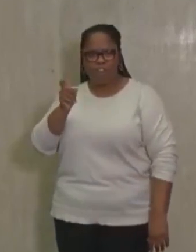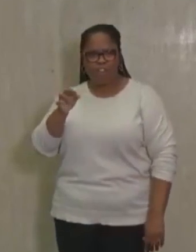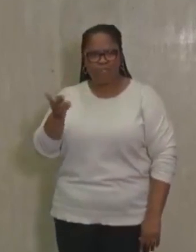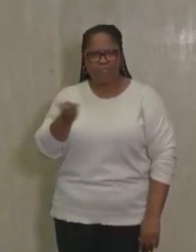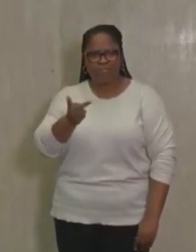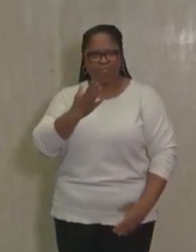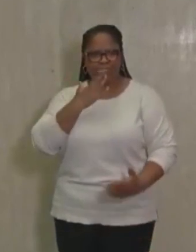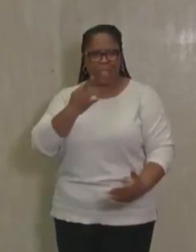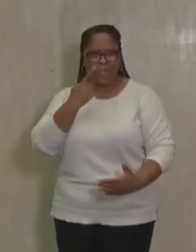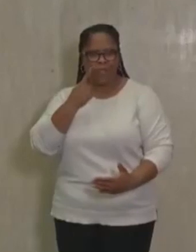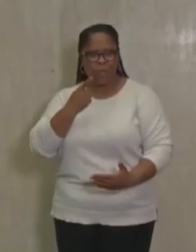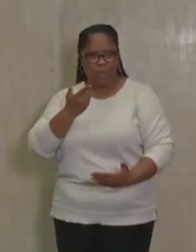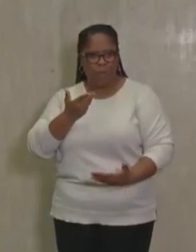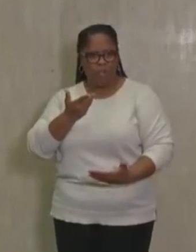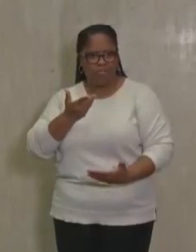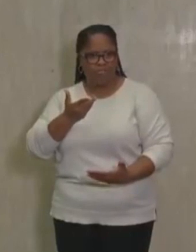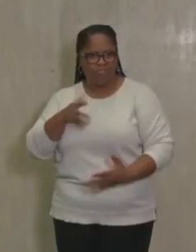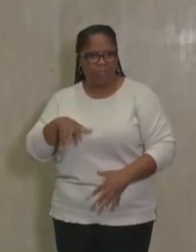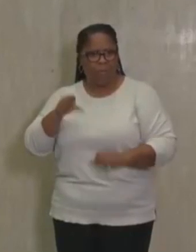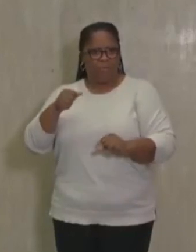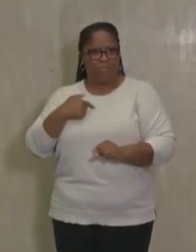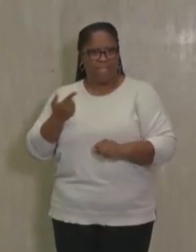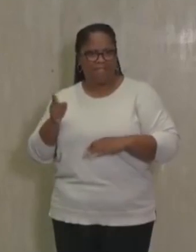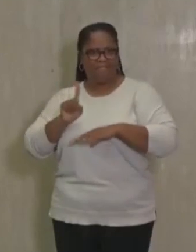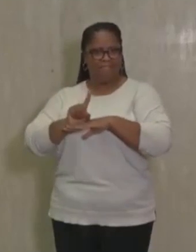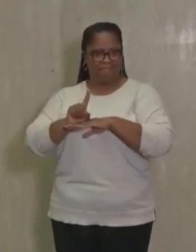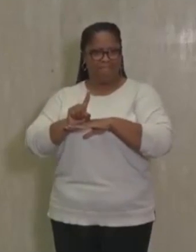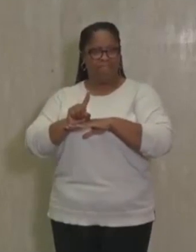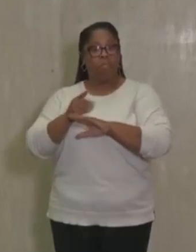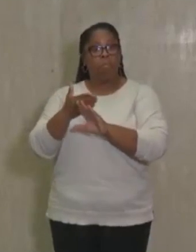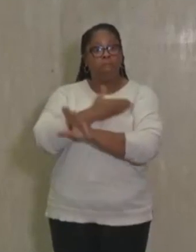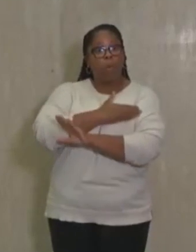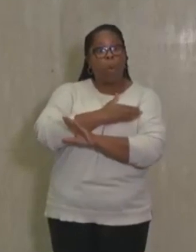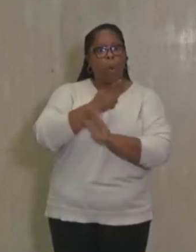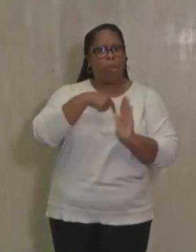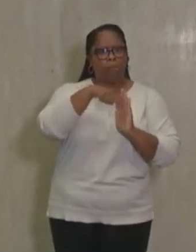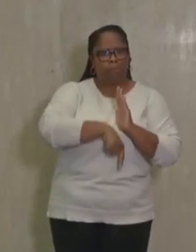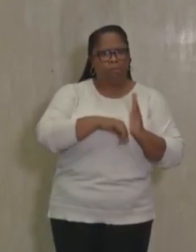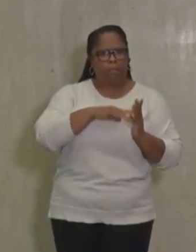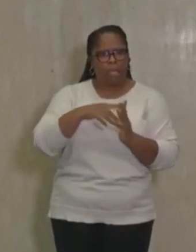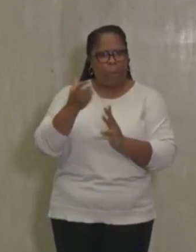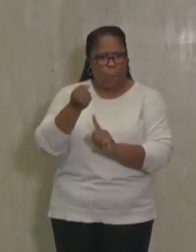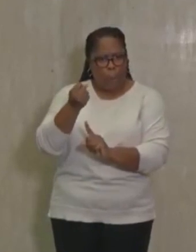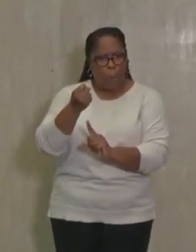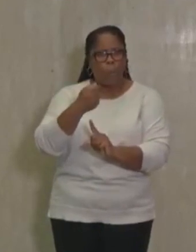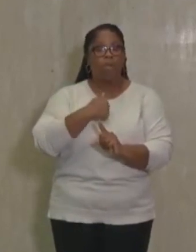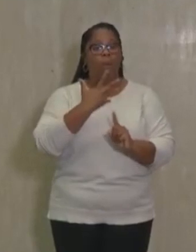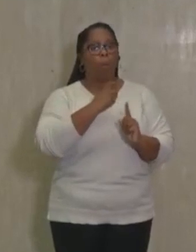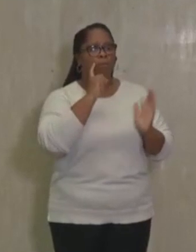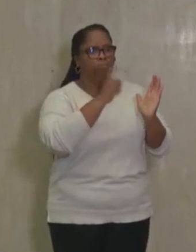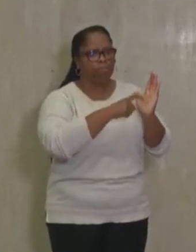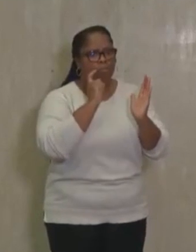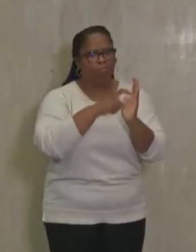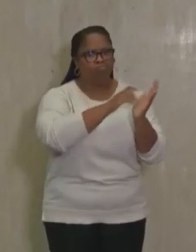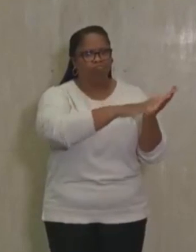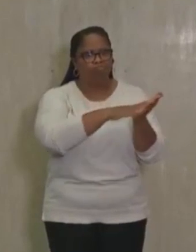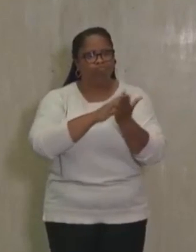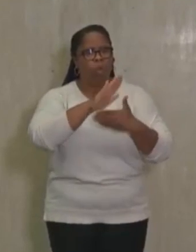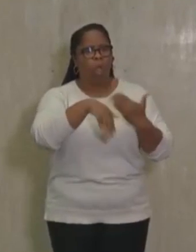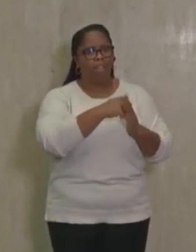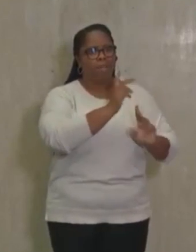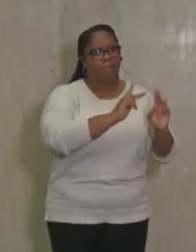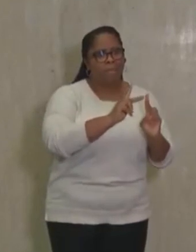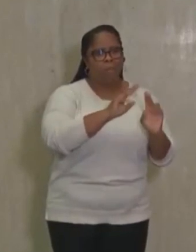having me here. Before I talk about the study, I want to acknowledge all the people and the organizations